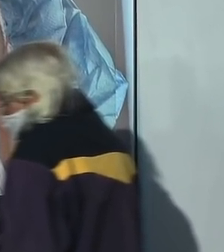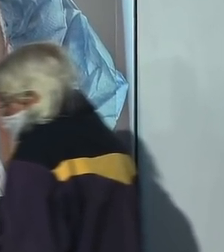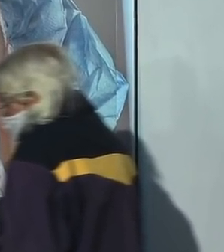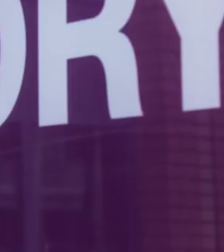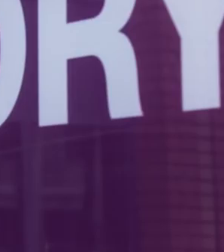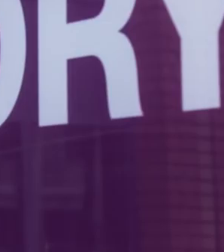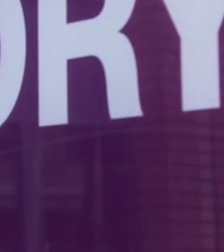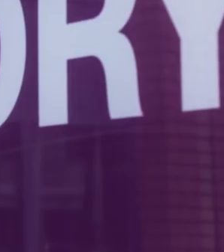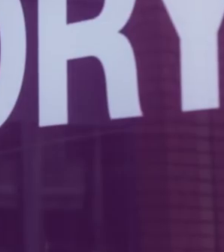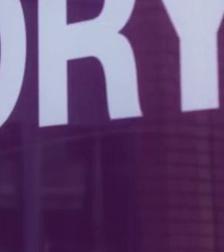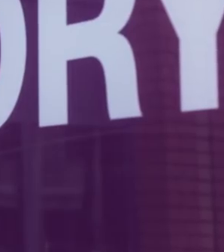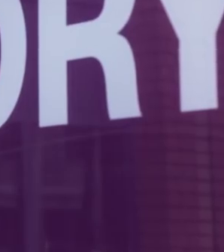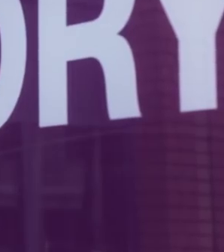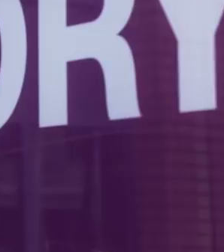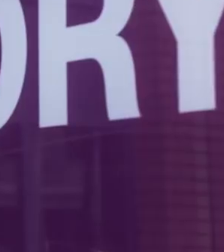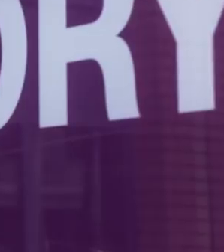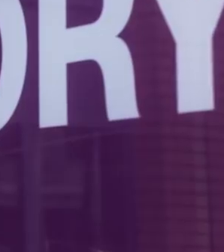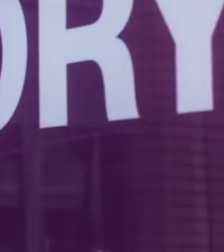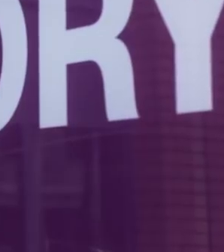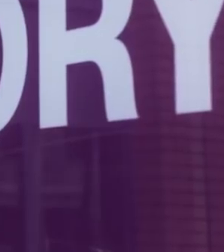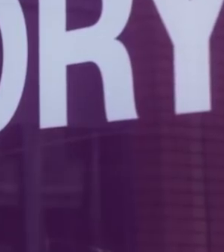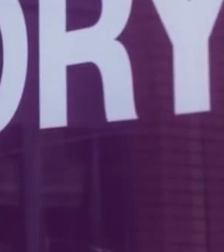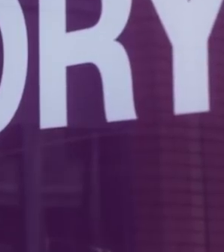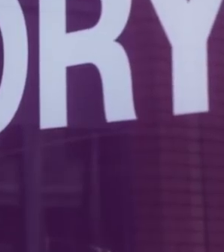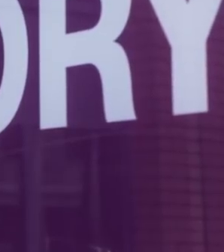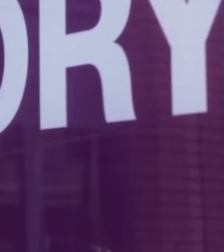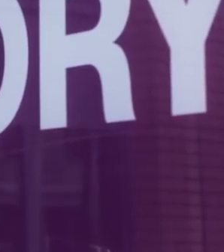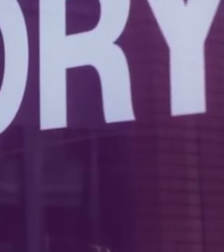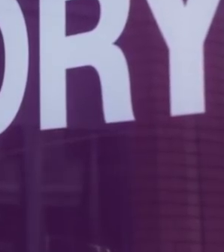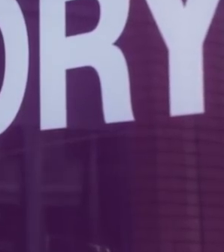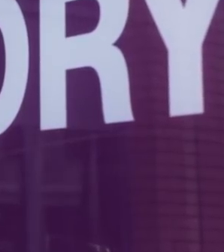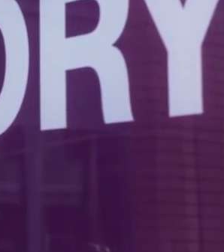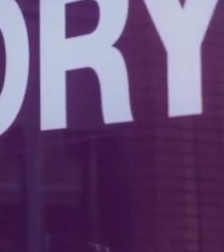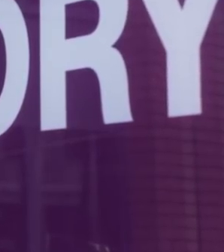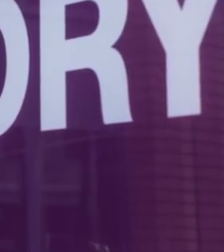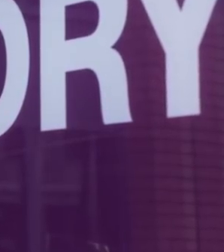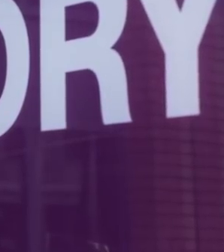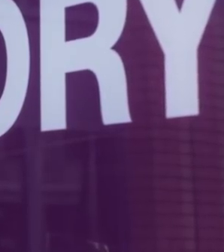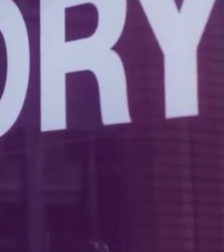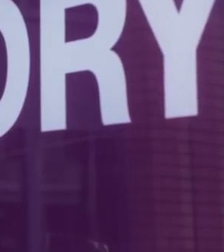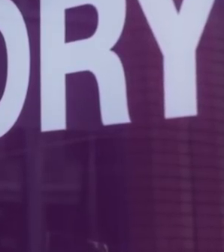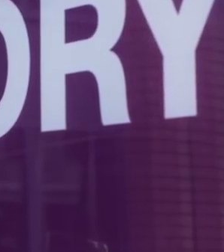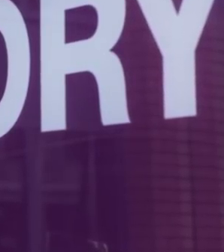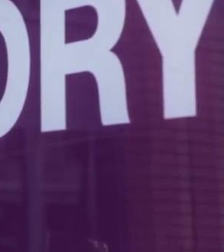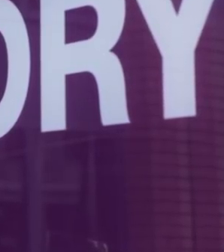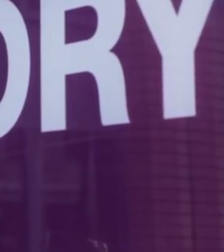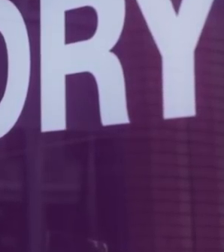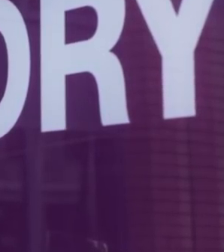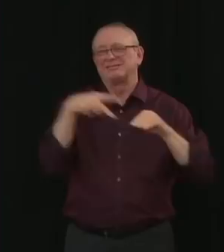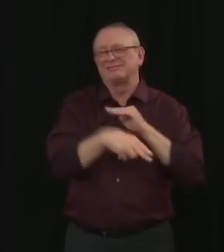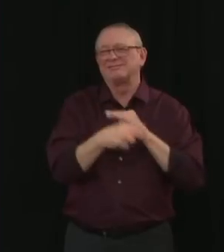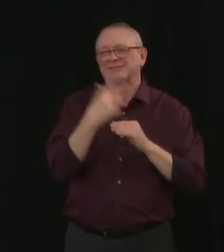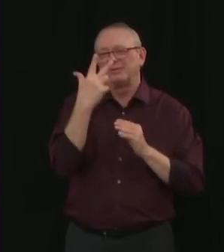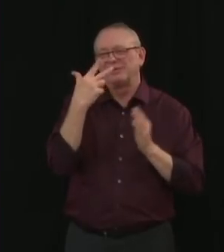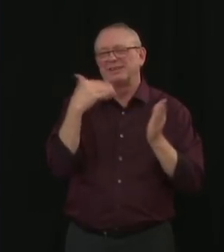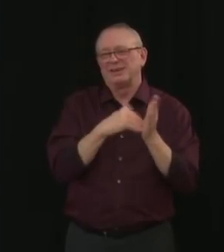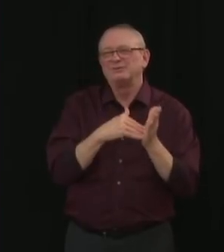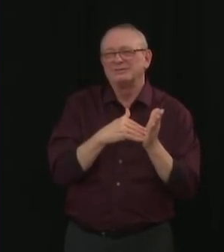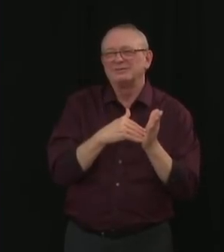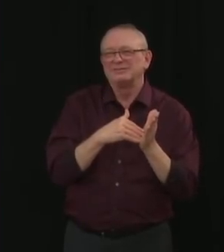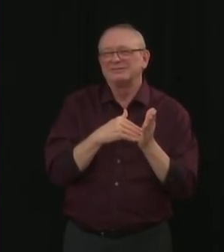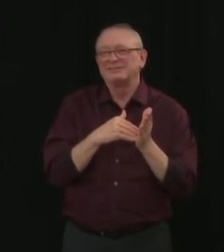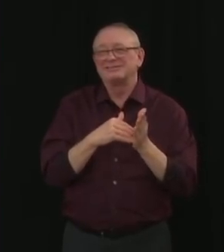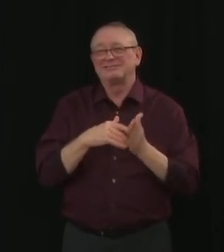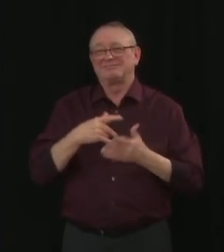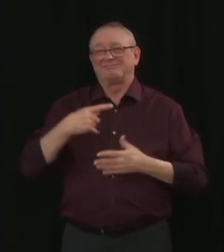being able to get their vaccines at this time and moving on into Q2. And then it makes it harder for us to actually plan and rely